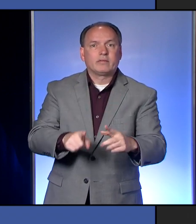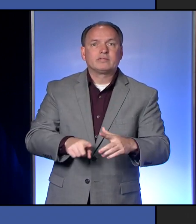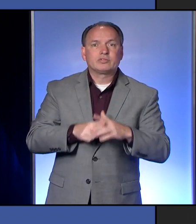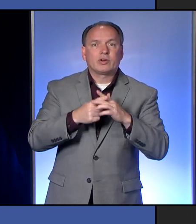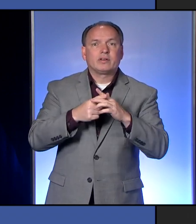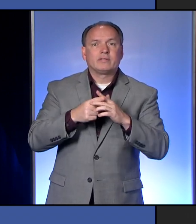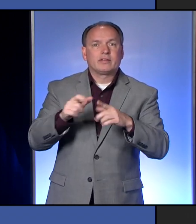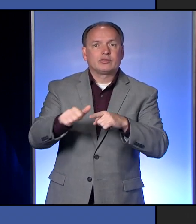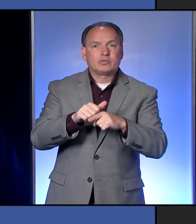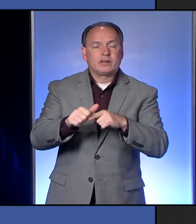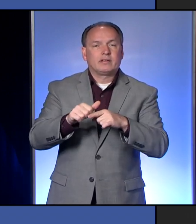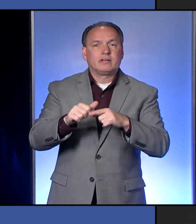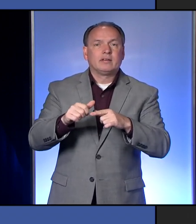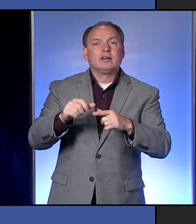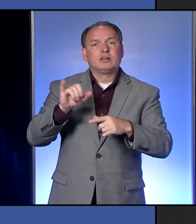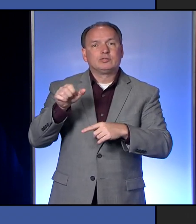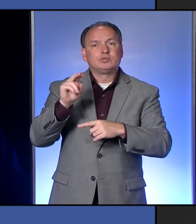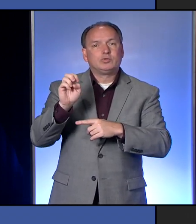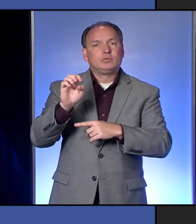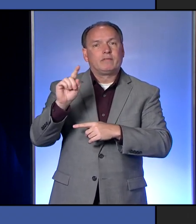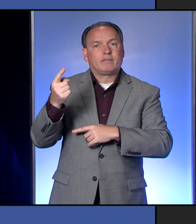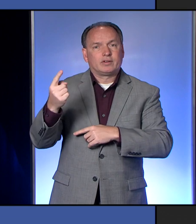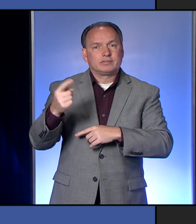training the first week of June.